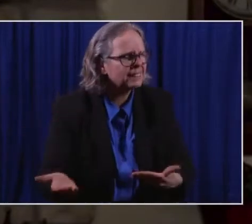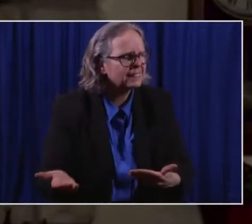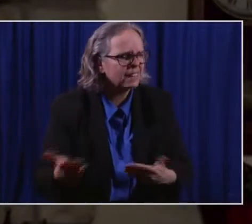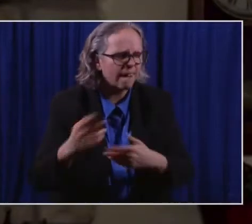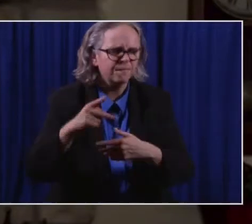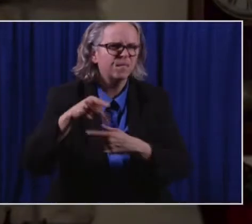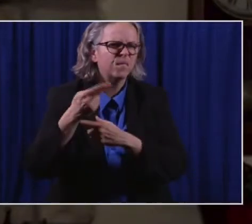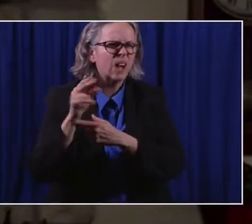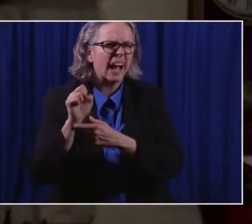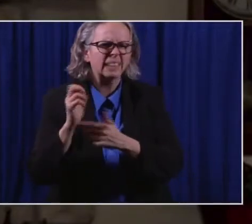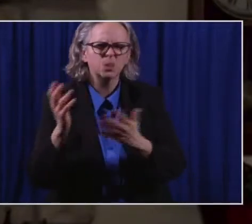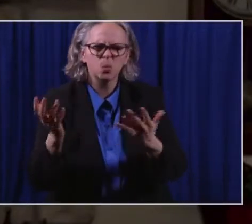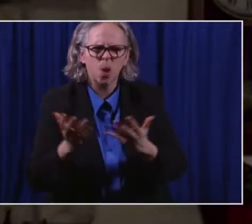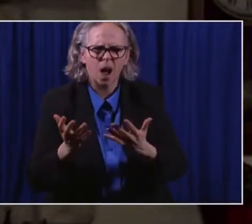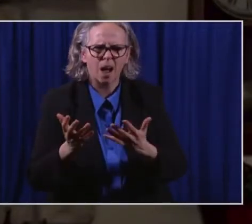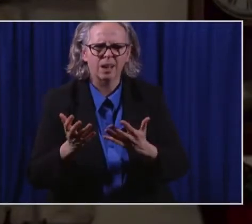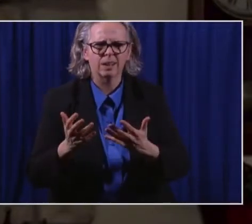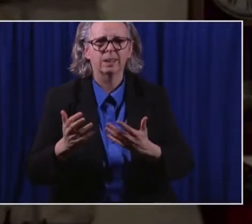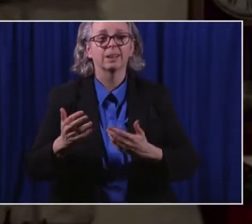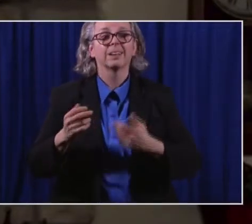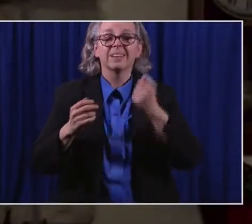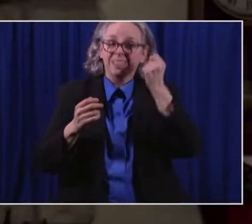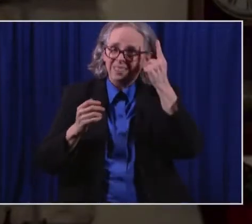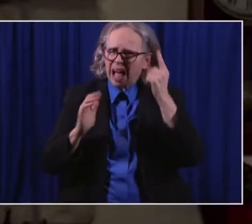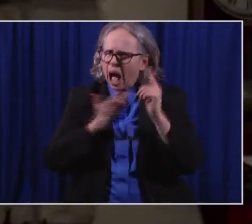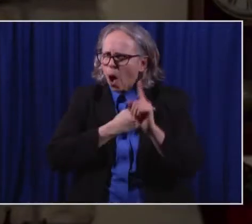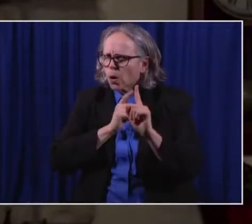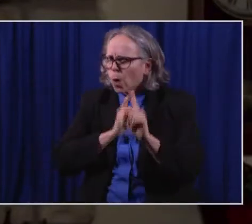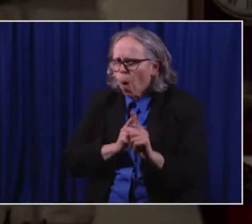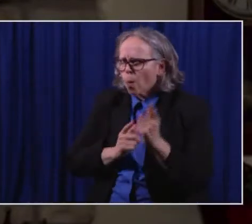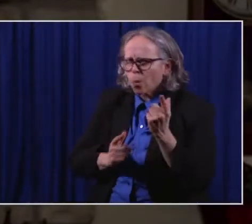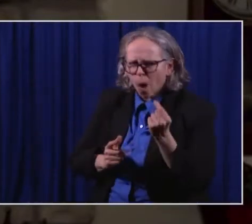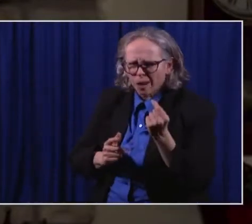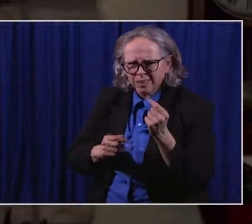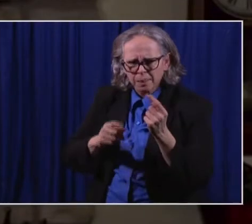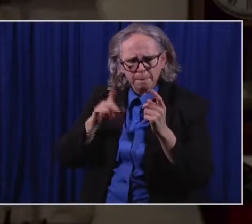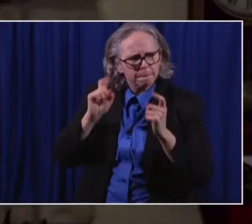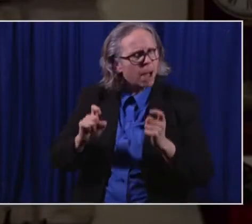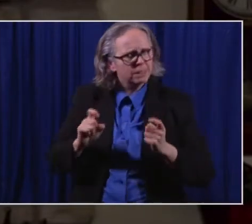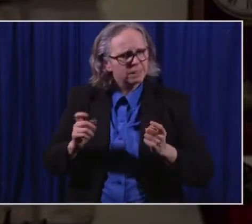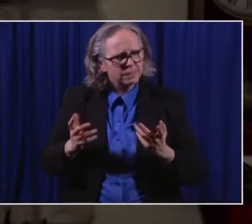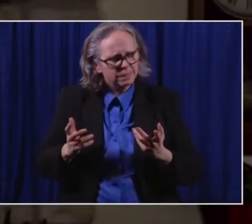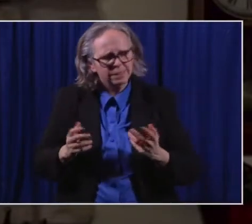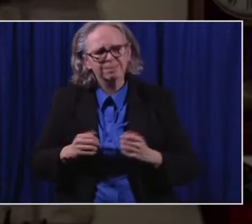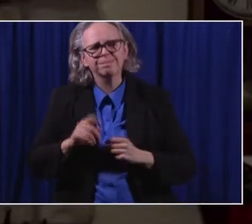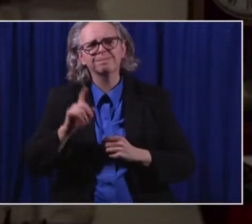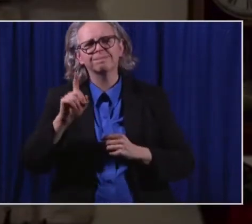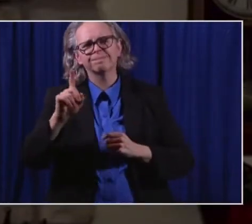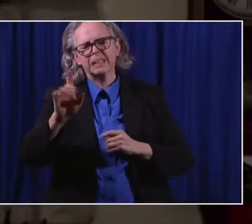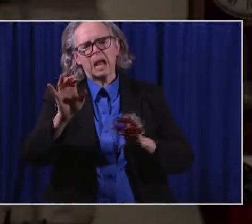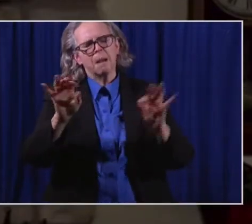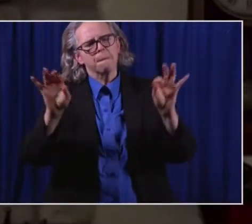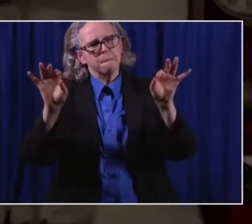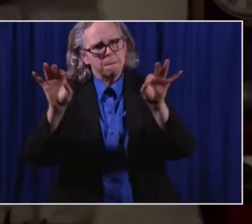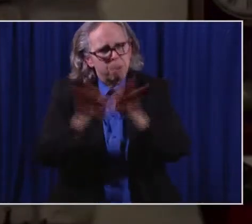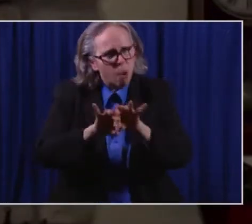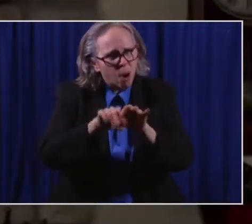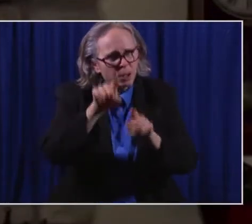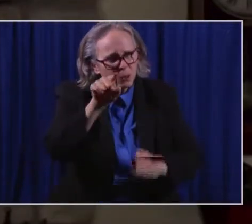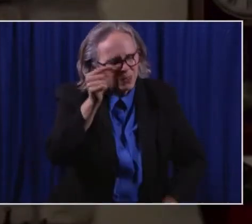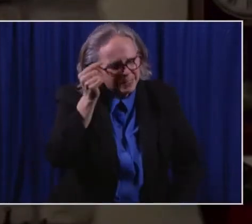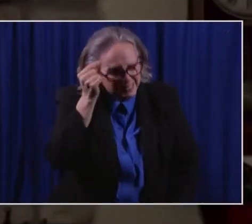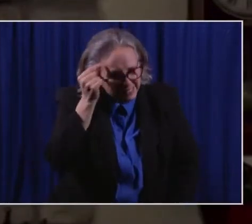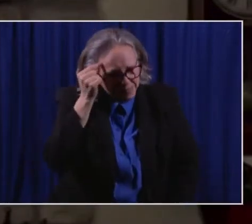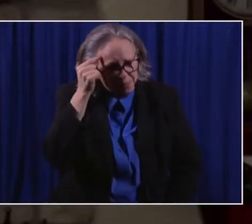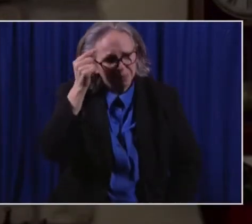uh, I believe must be, um, I think it's, it's just imperative that we do everything that we